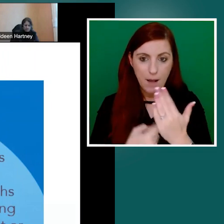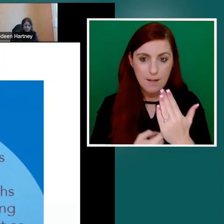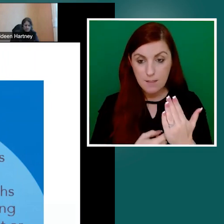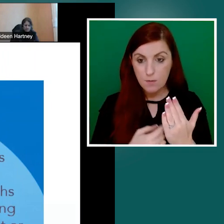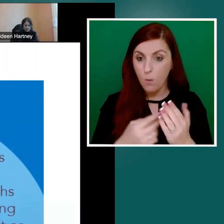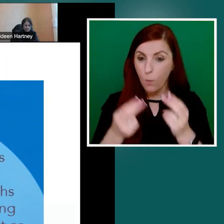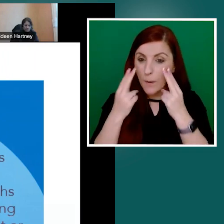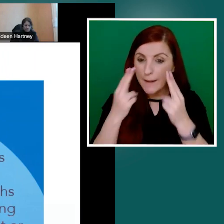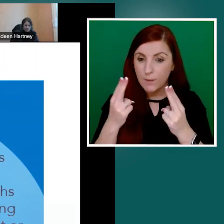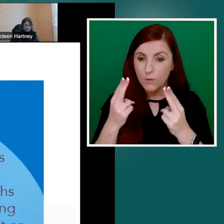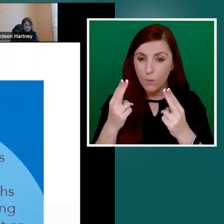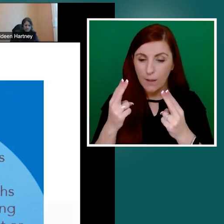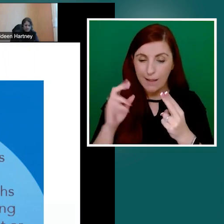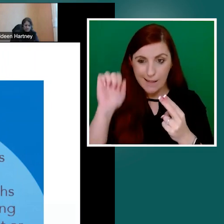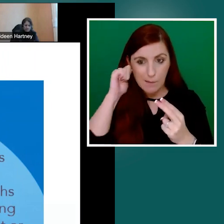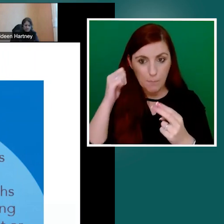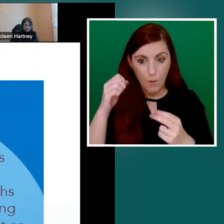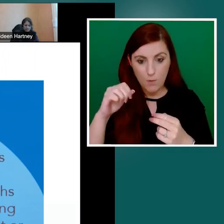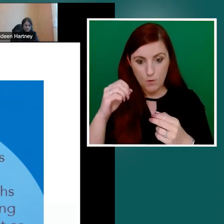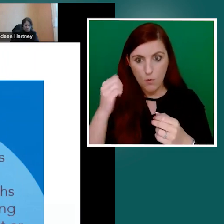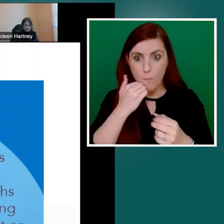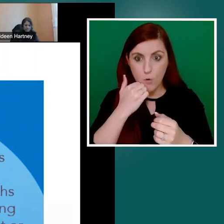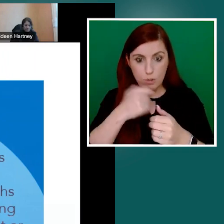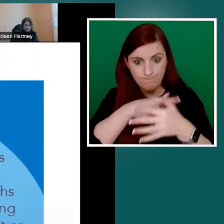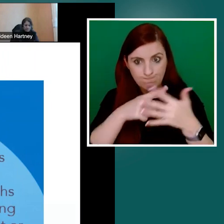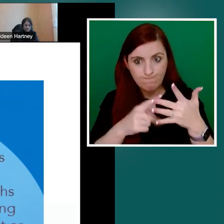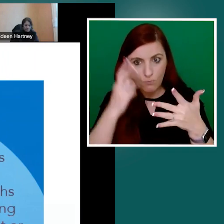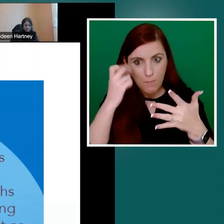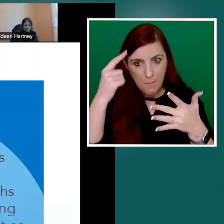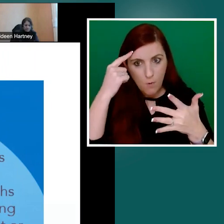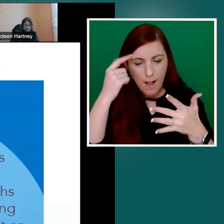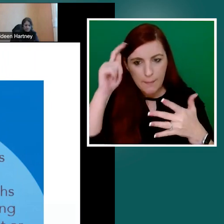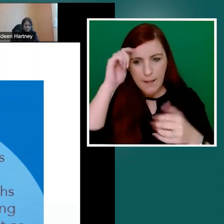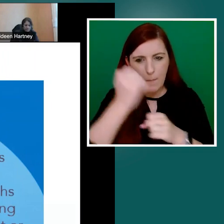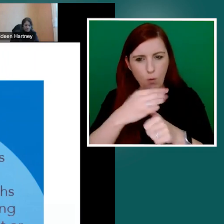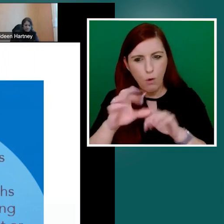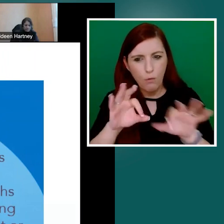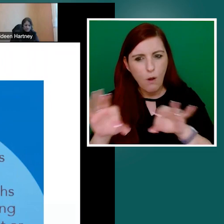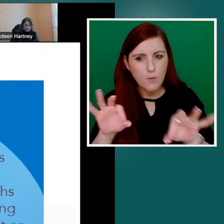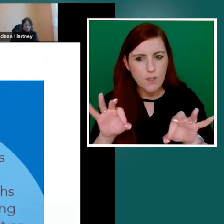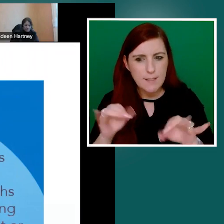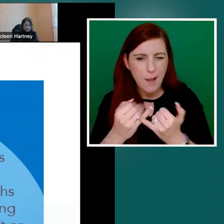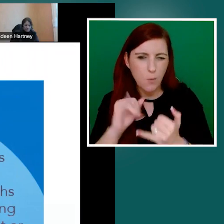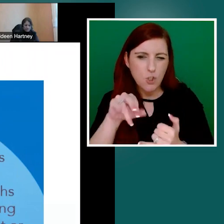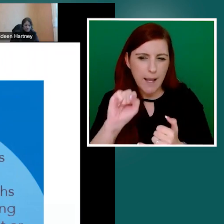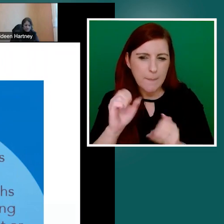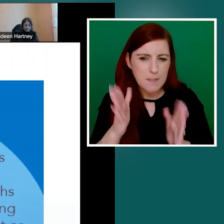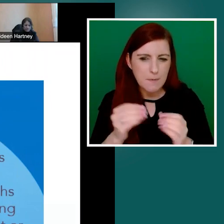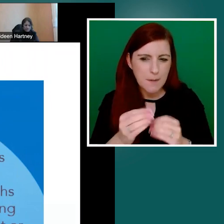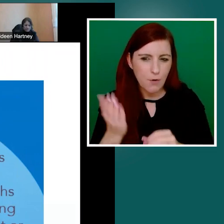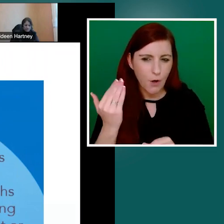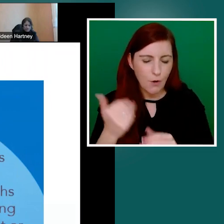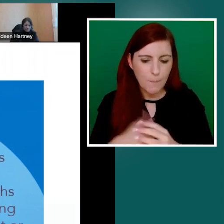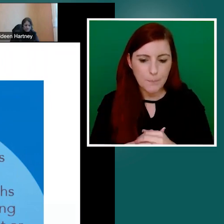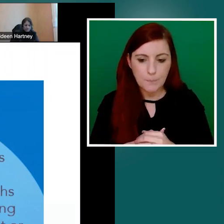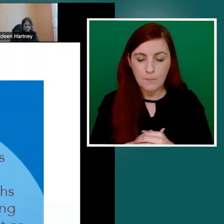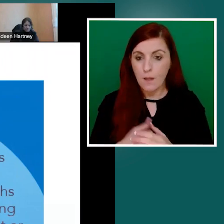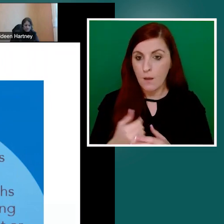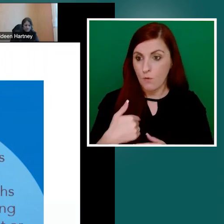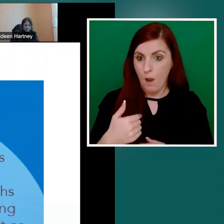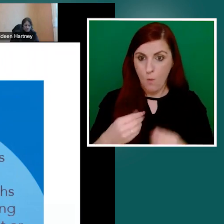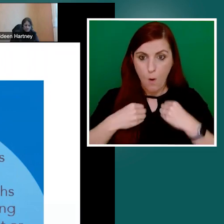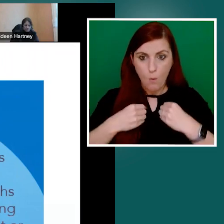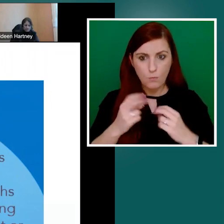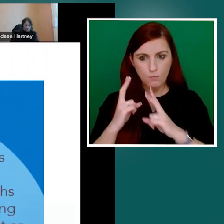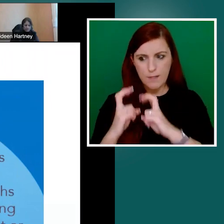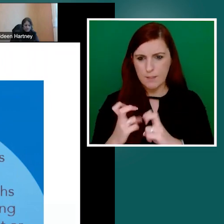need to keep those statistics in mind and consider what are the alternatives. And recent research by ourselves in